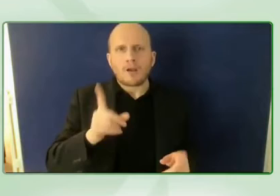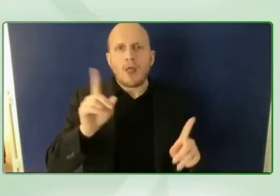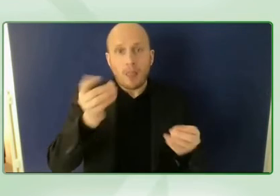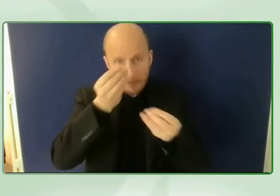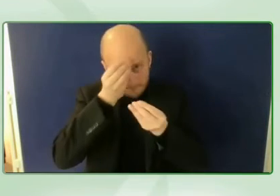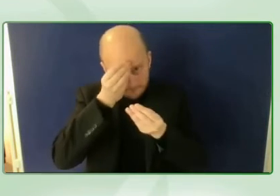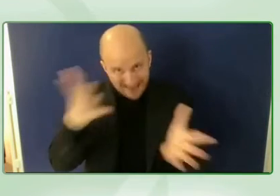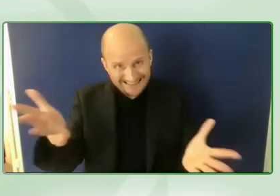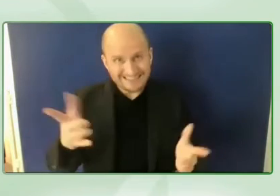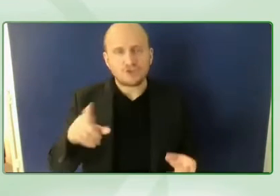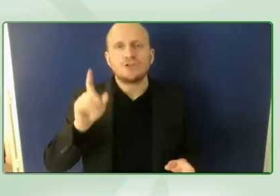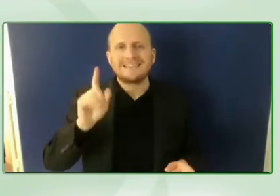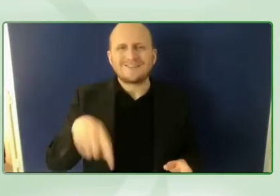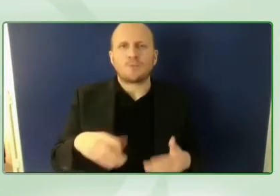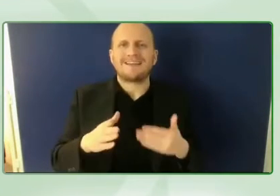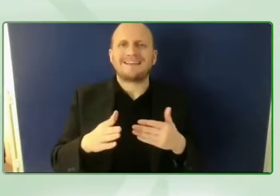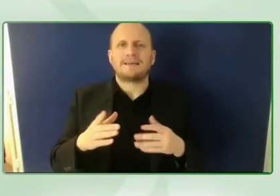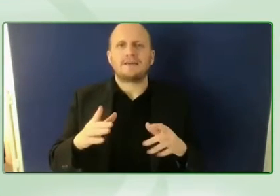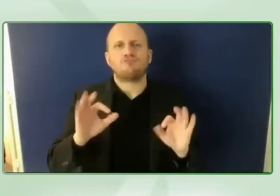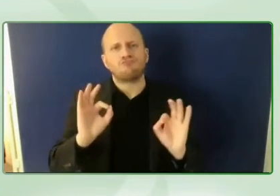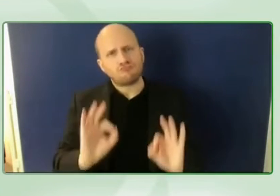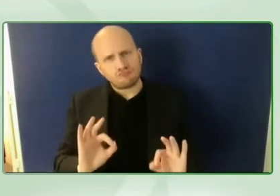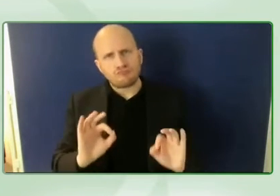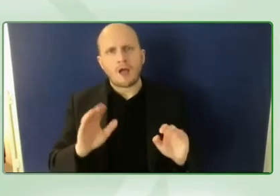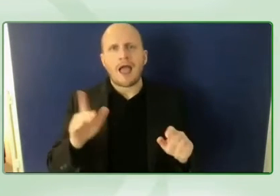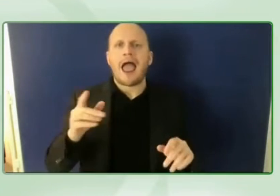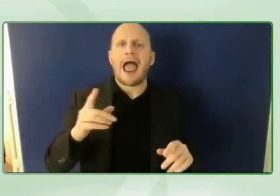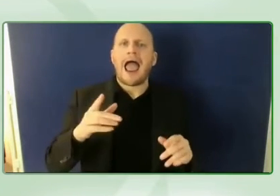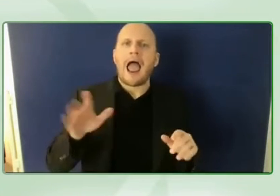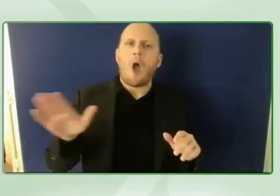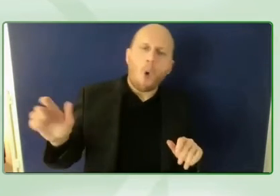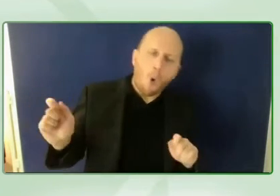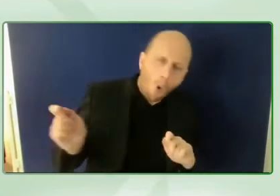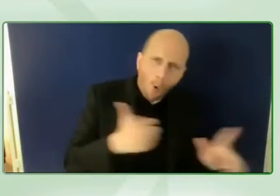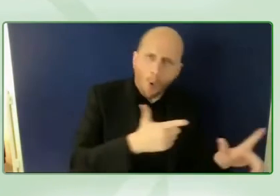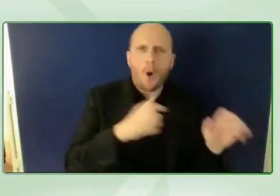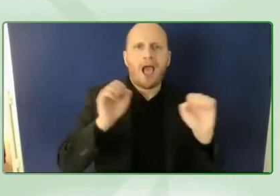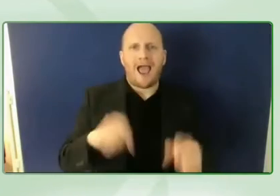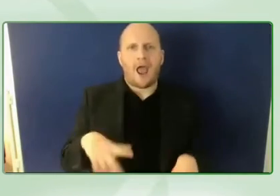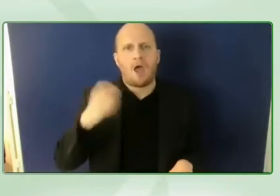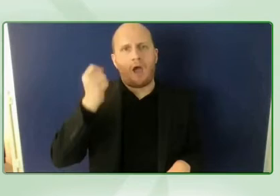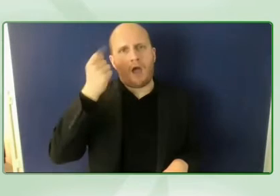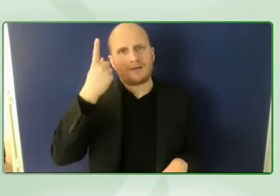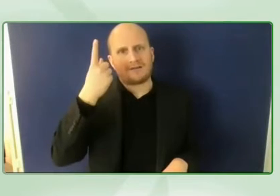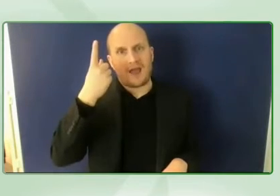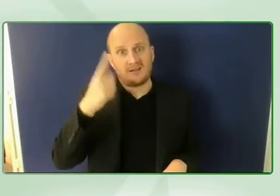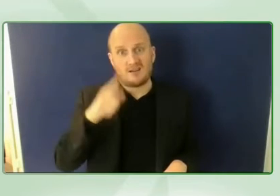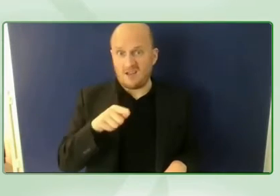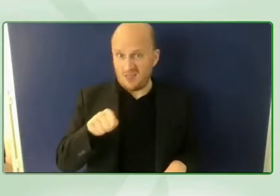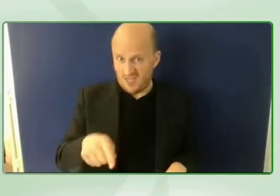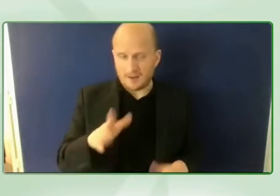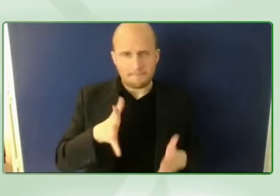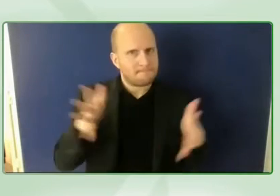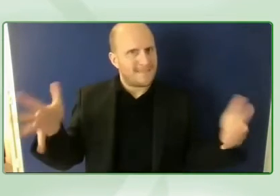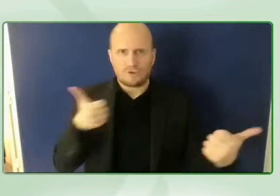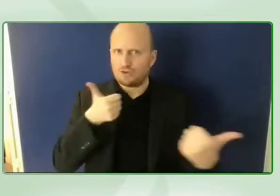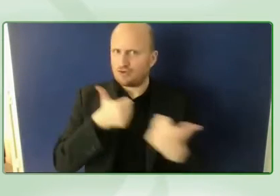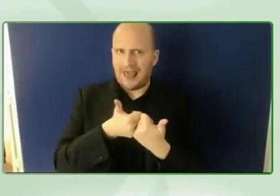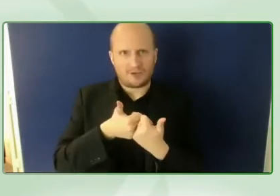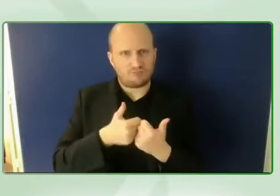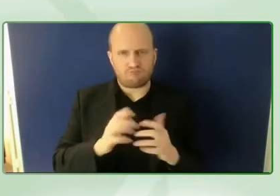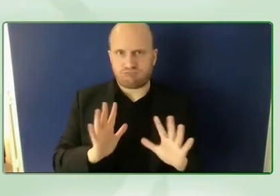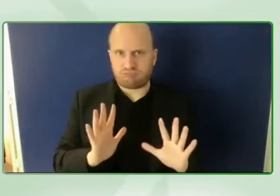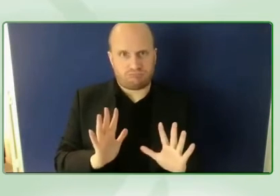understandable for all i think that that's um me personally been the biggest challenge um and a really really important lesson to learn that um